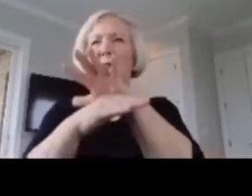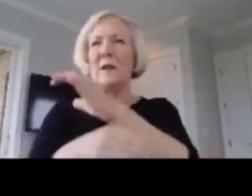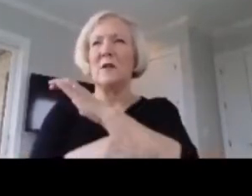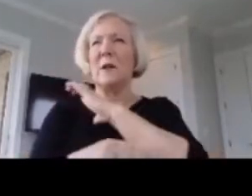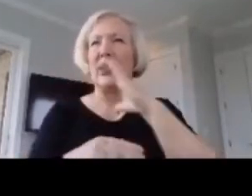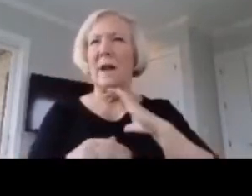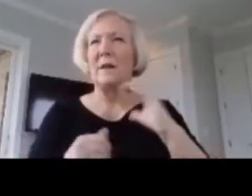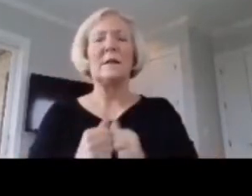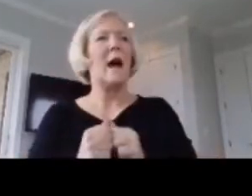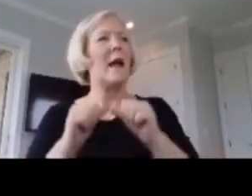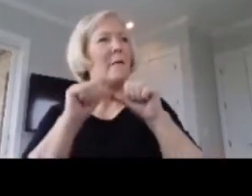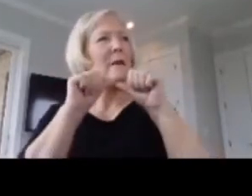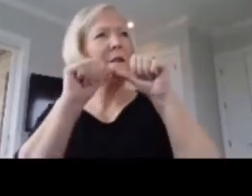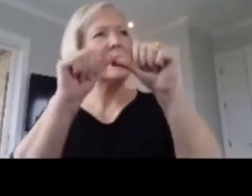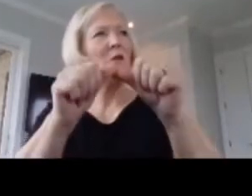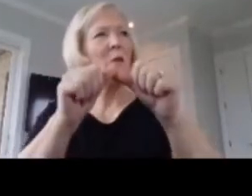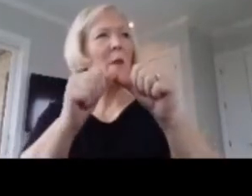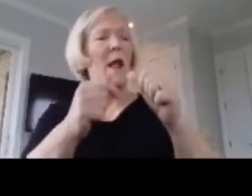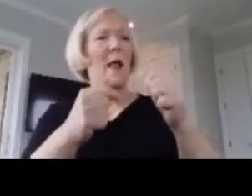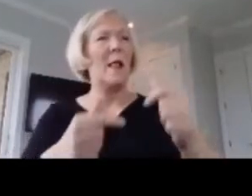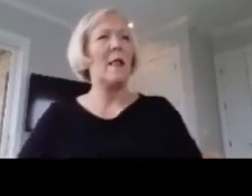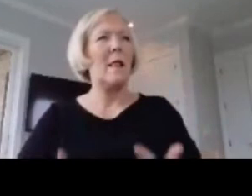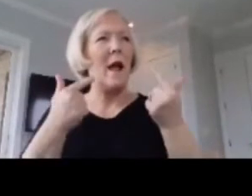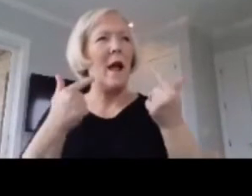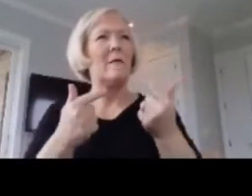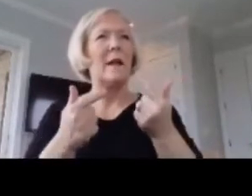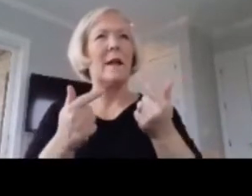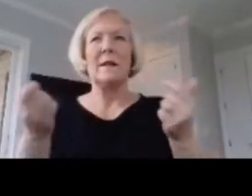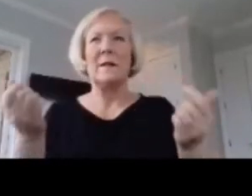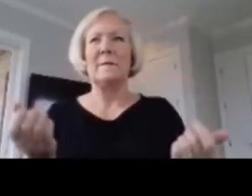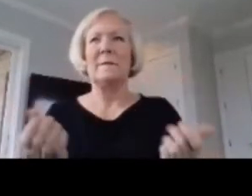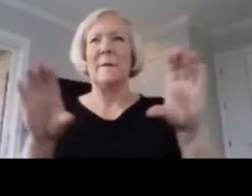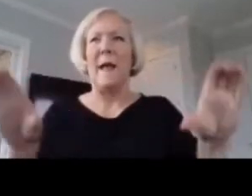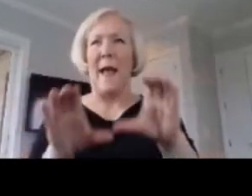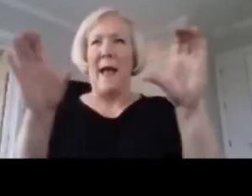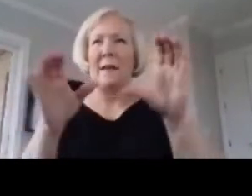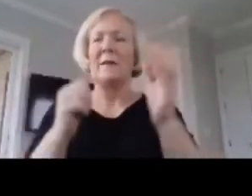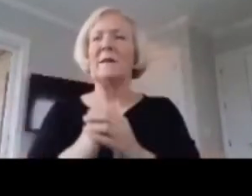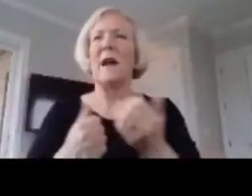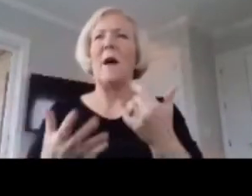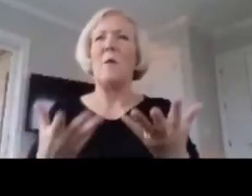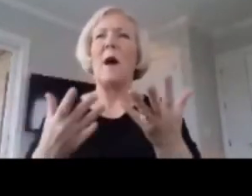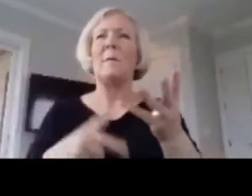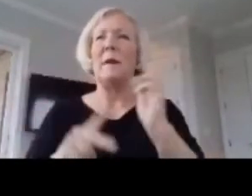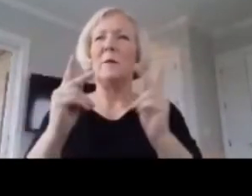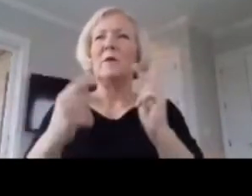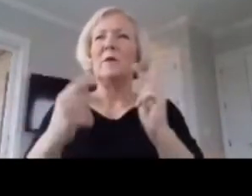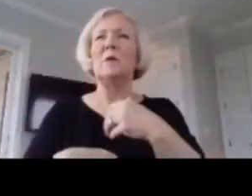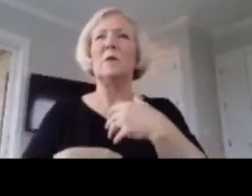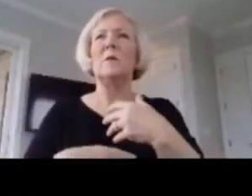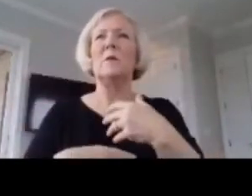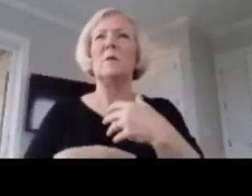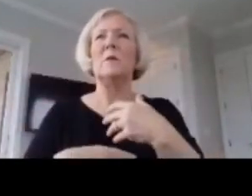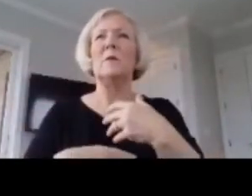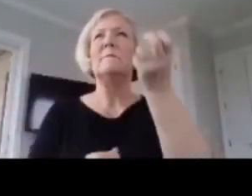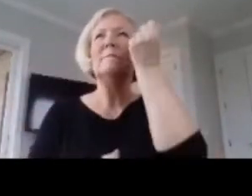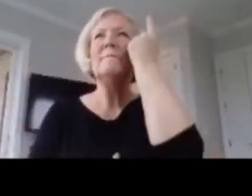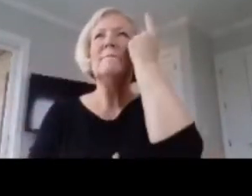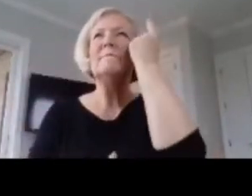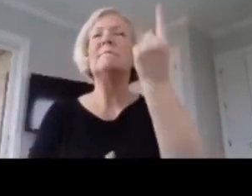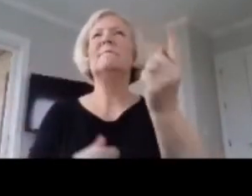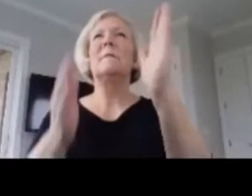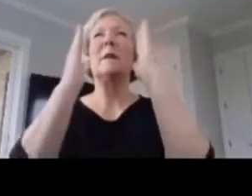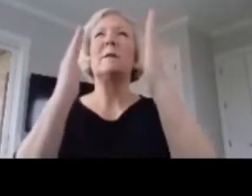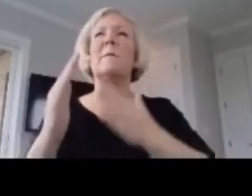activist, I am no stranger to ensuring my voice is heard in education decisions, but I must recognize